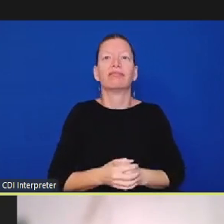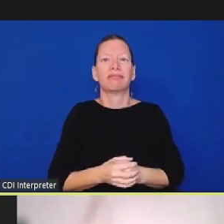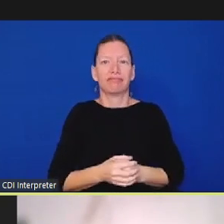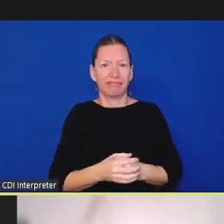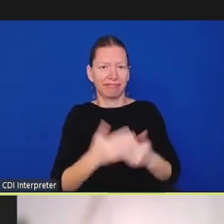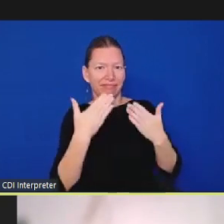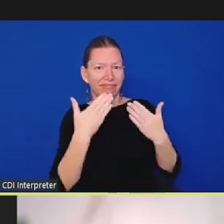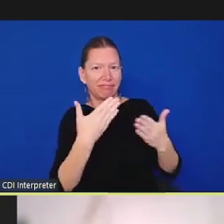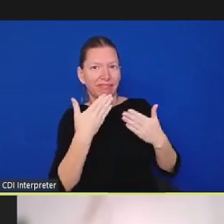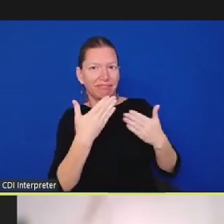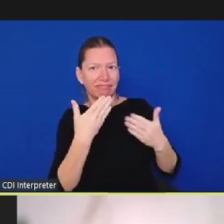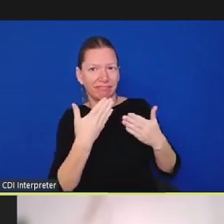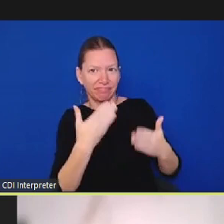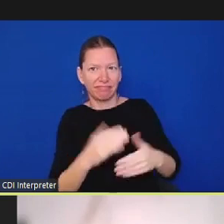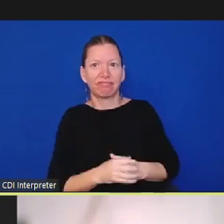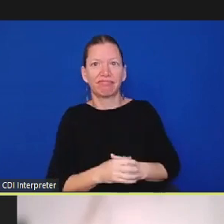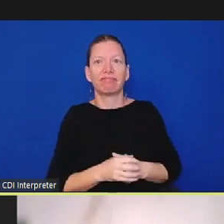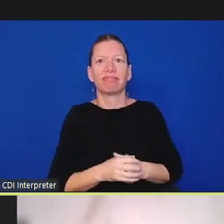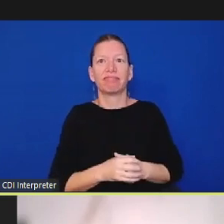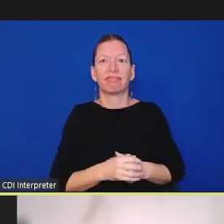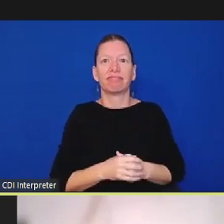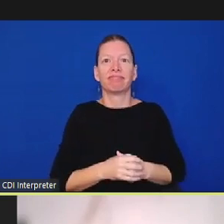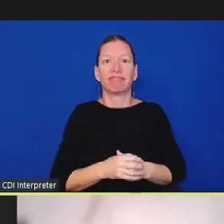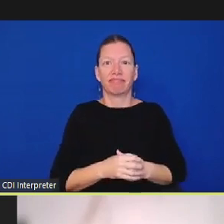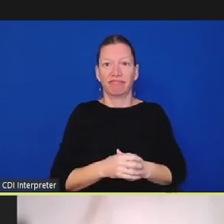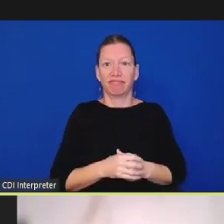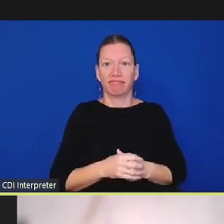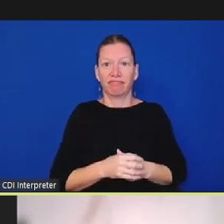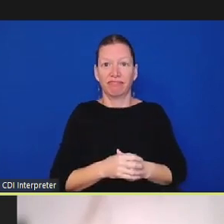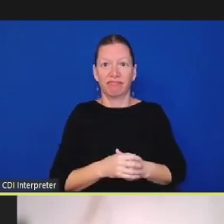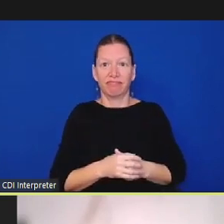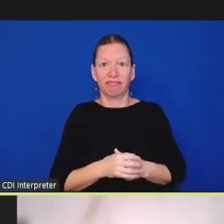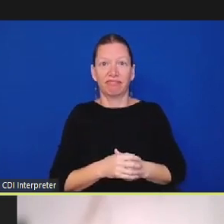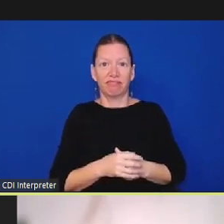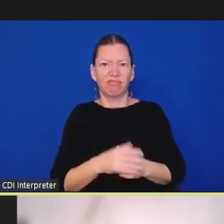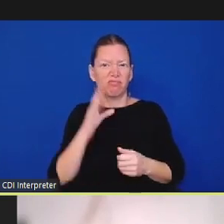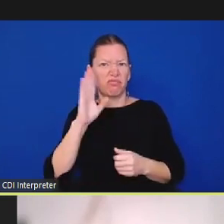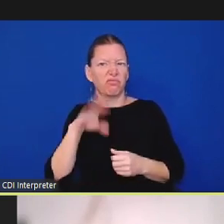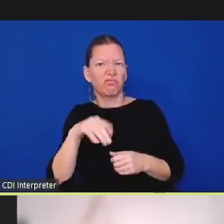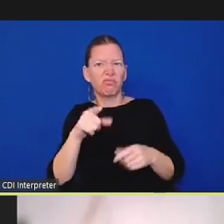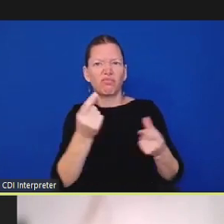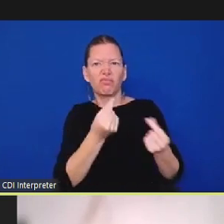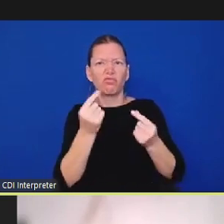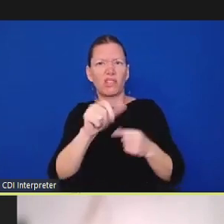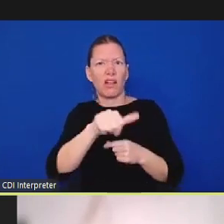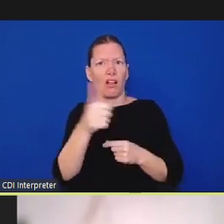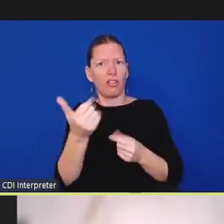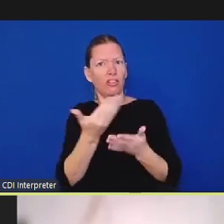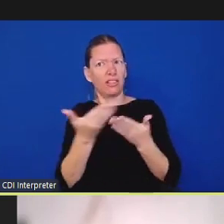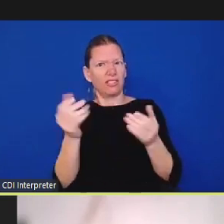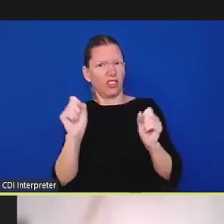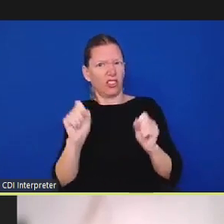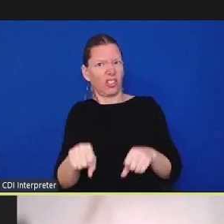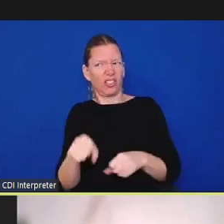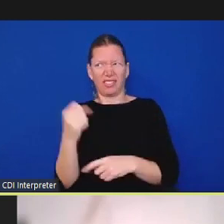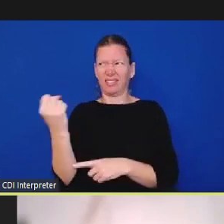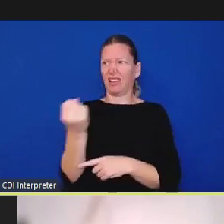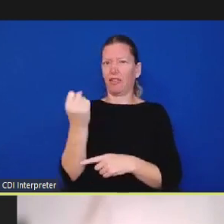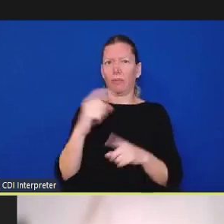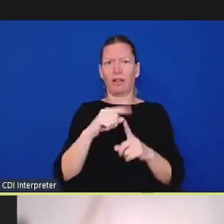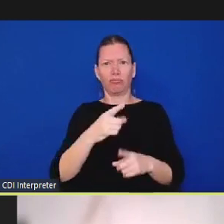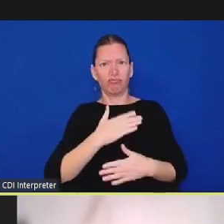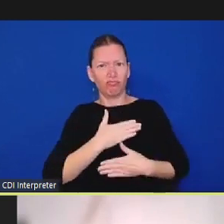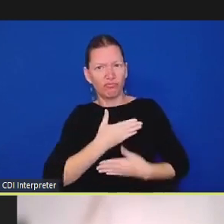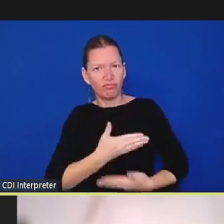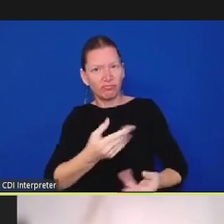for the next two hours and just before i turn it over to our facilitator brian core wanted to mention again that we do have interpretation